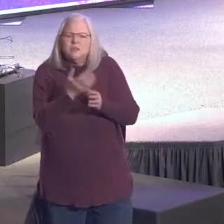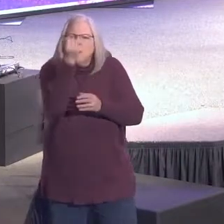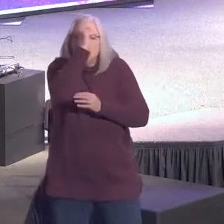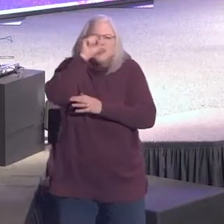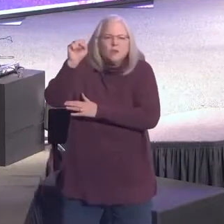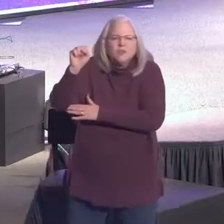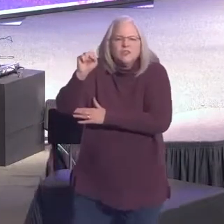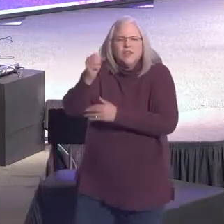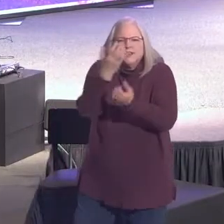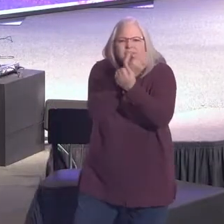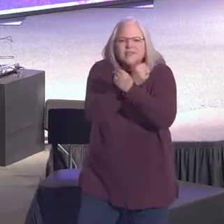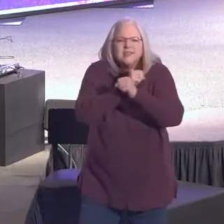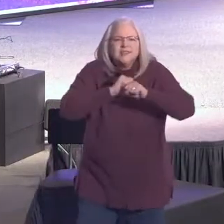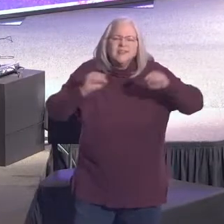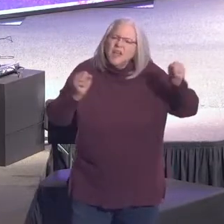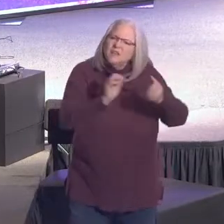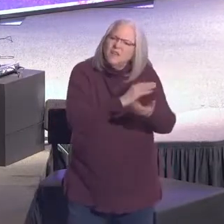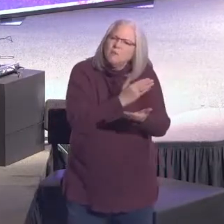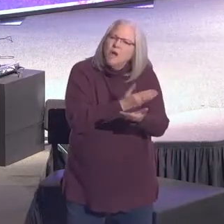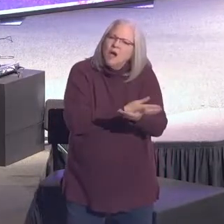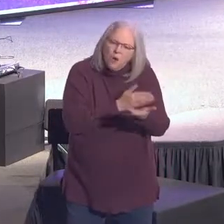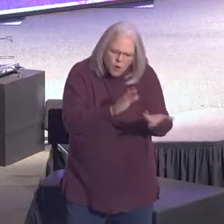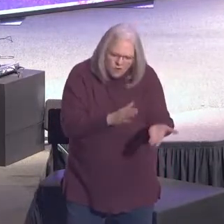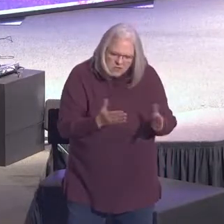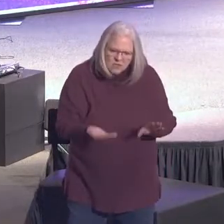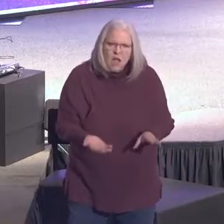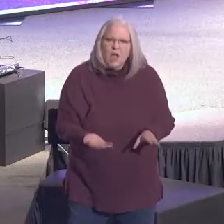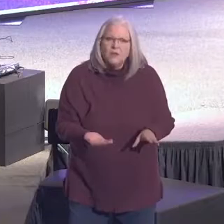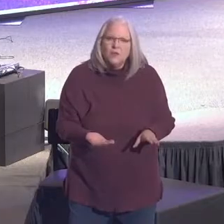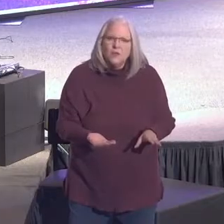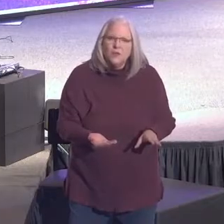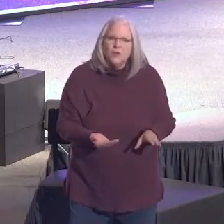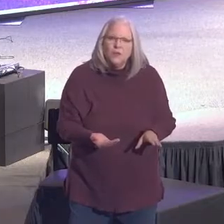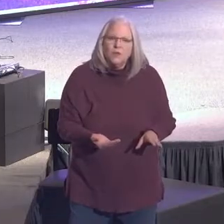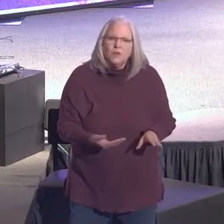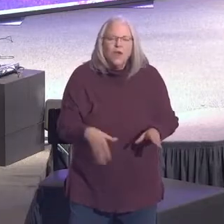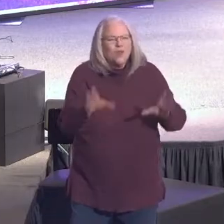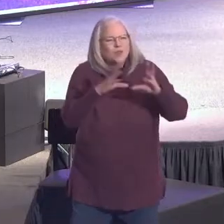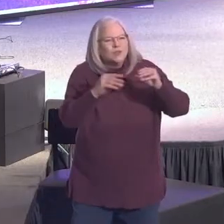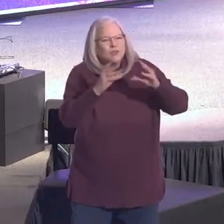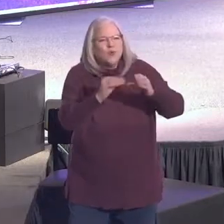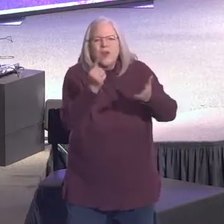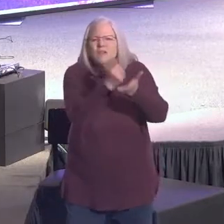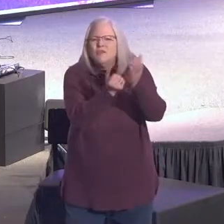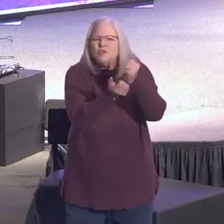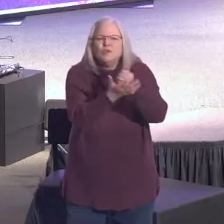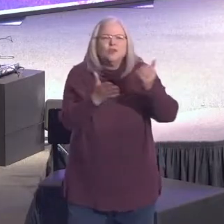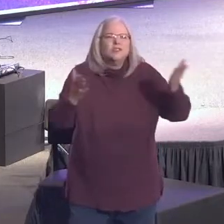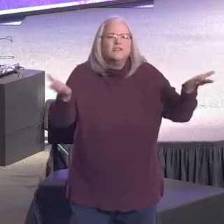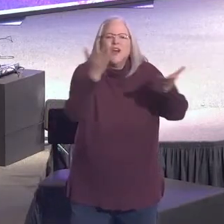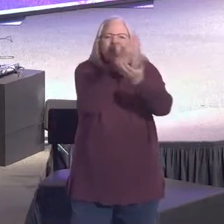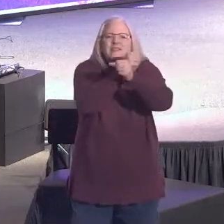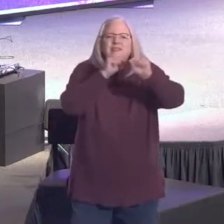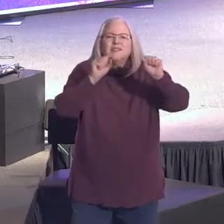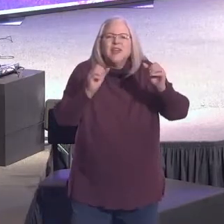death. The story of a crucified Savior makes perfect sense